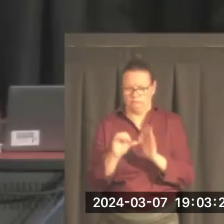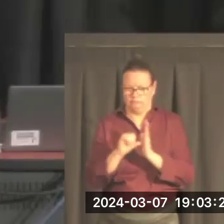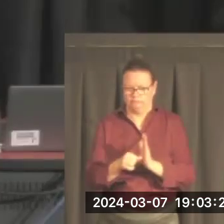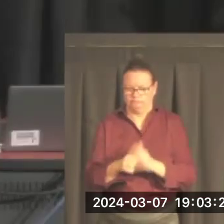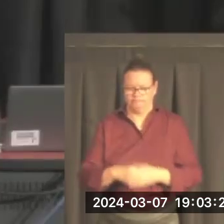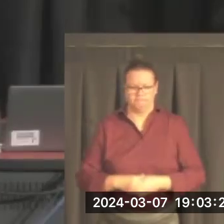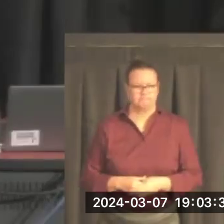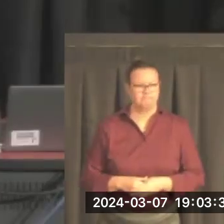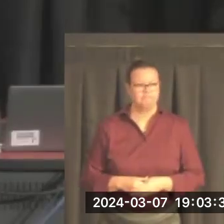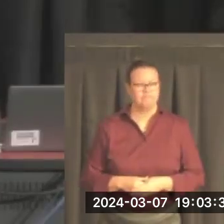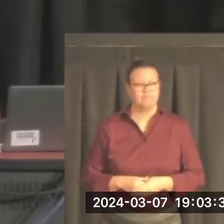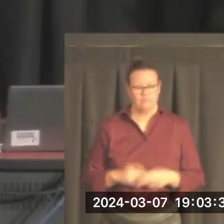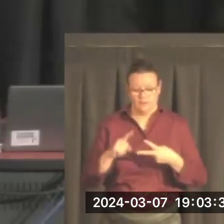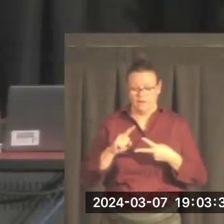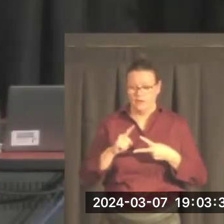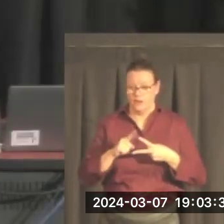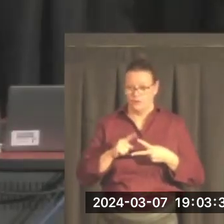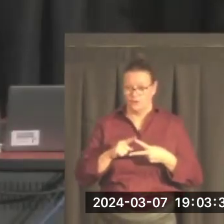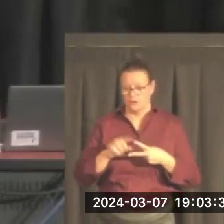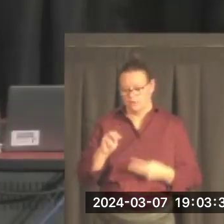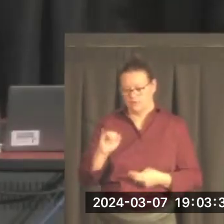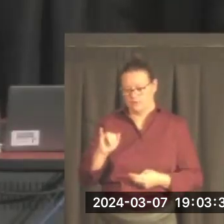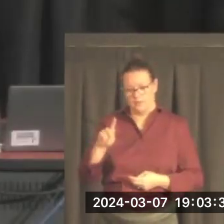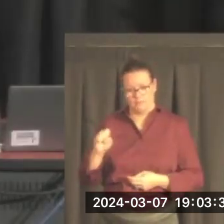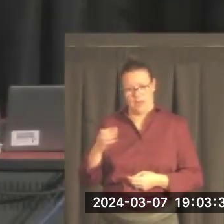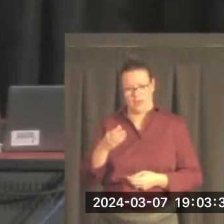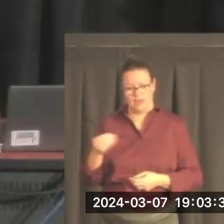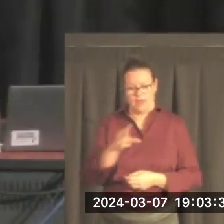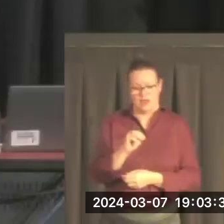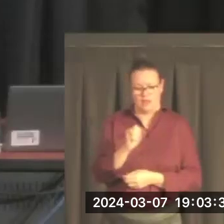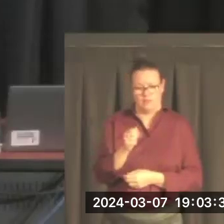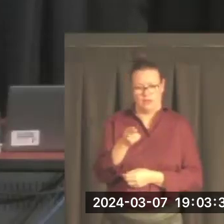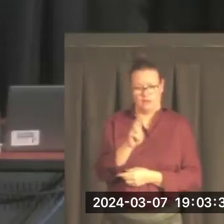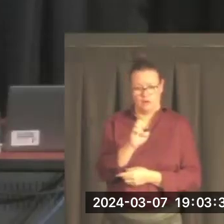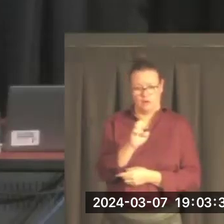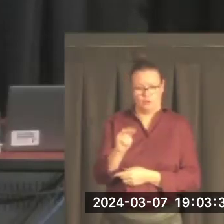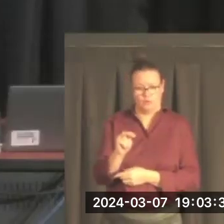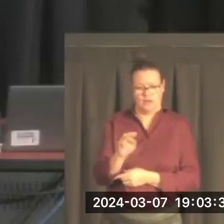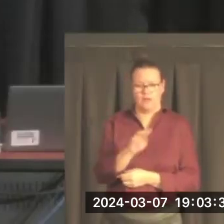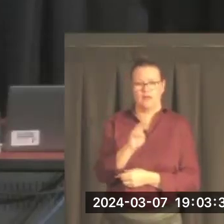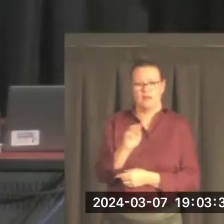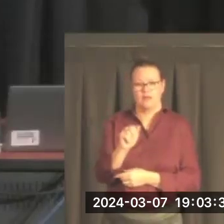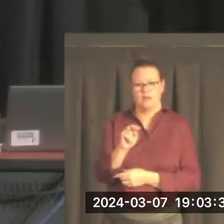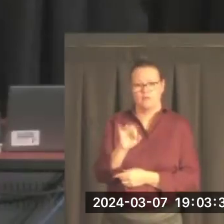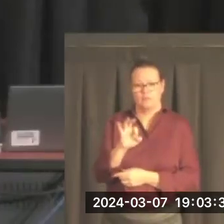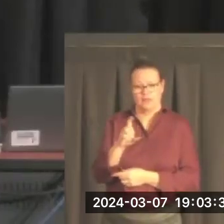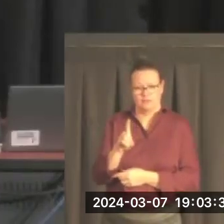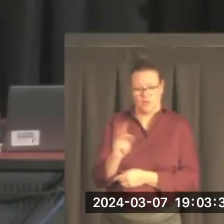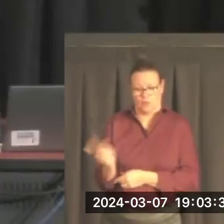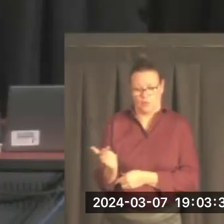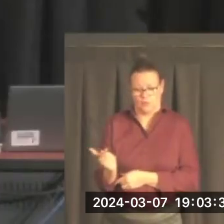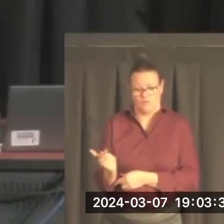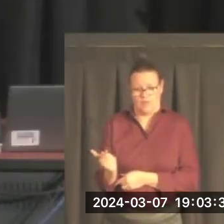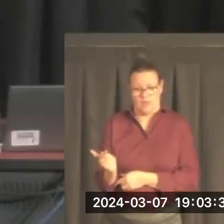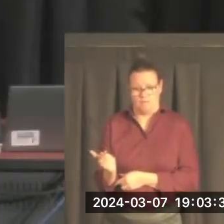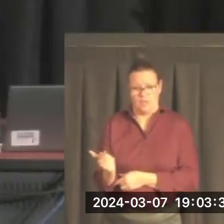First, when it comes to Mike and Maureen Mansfield, there is simply no one better to learn from than